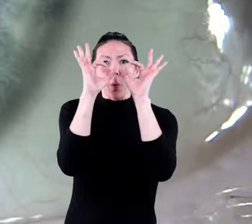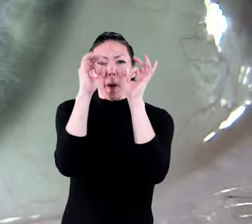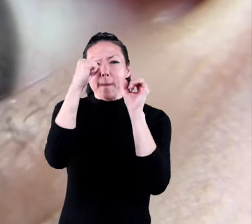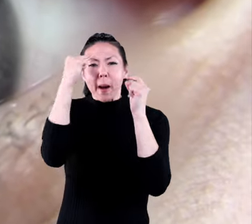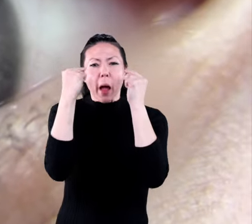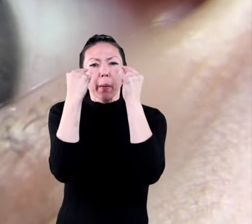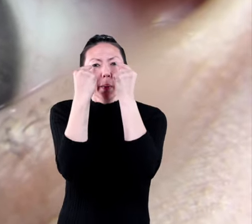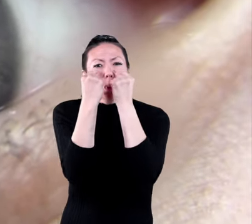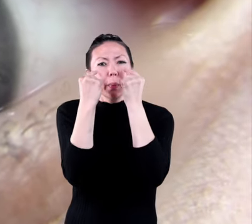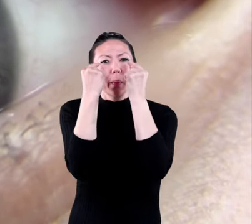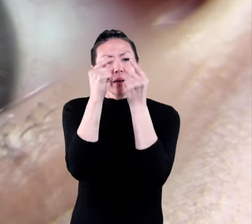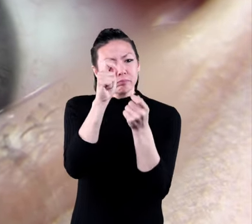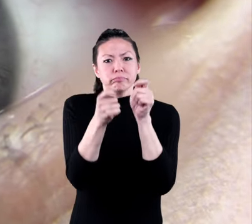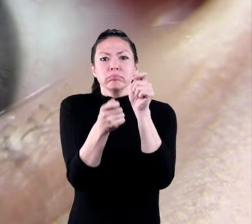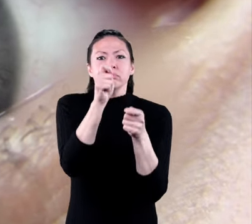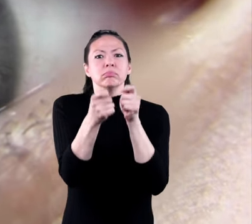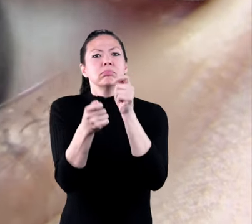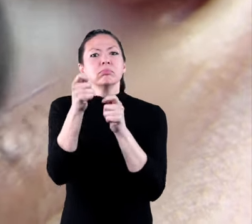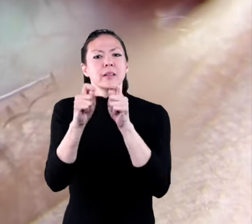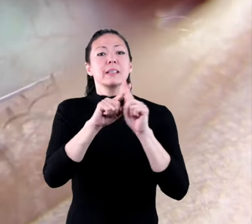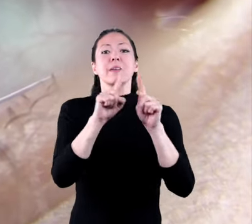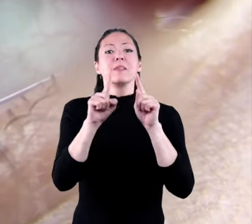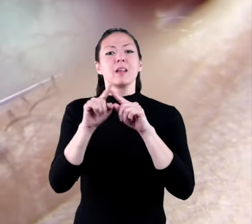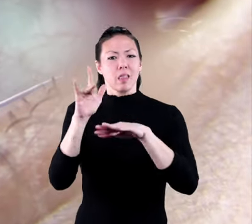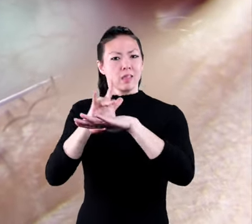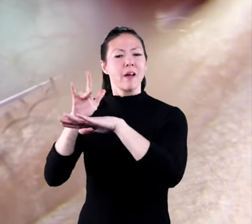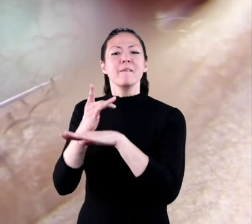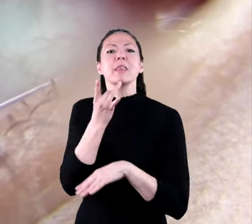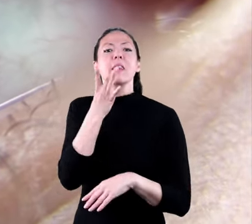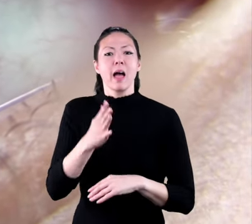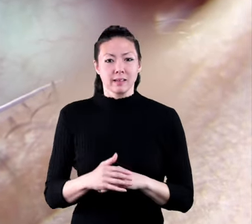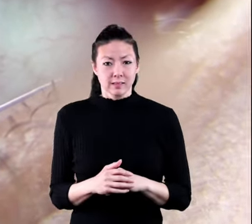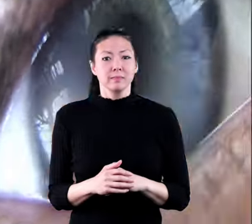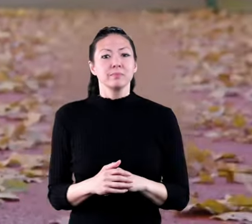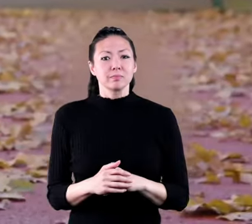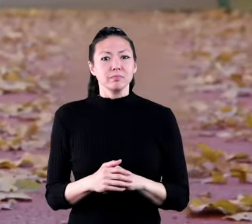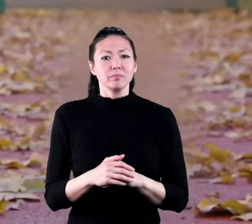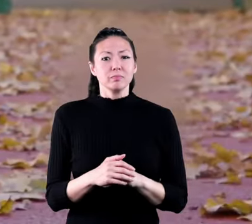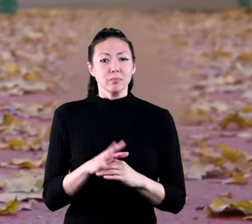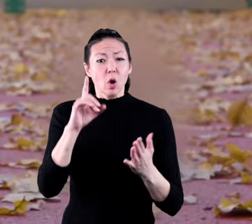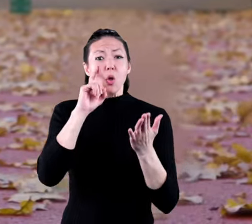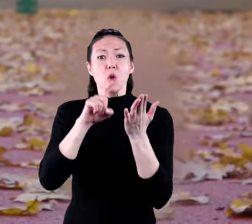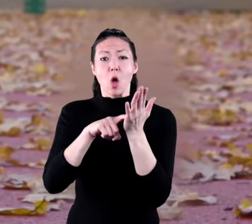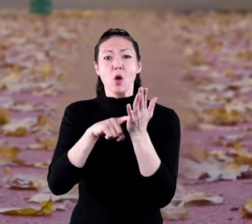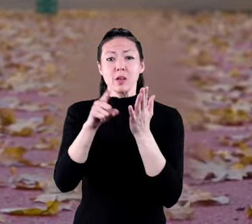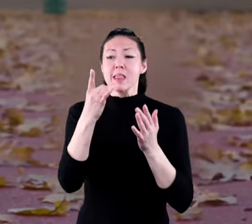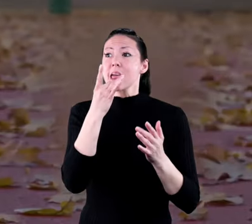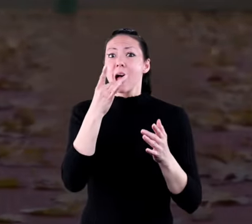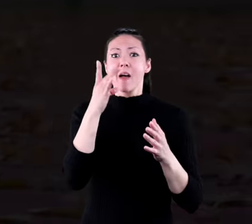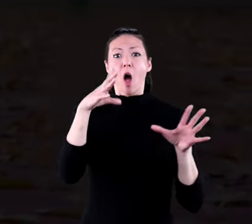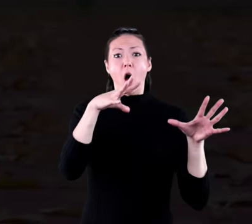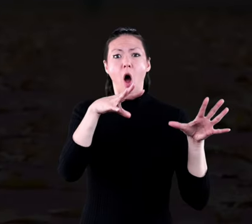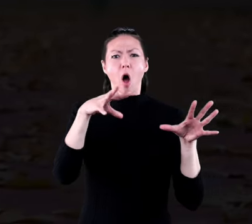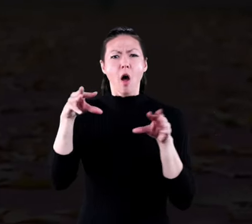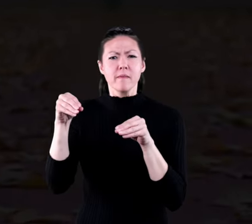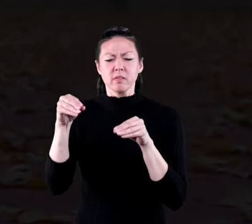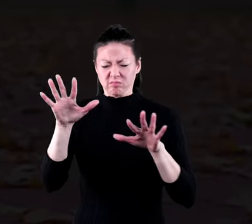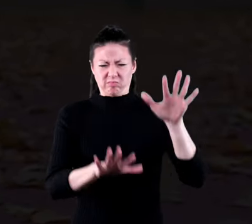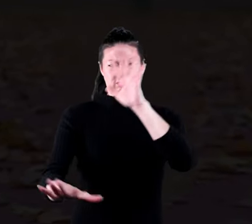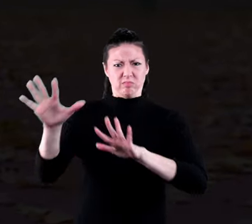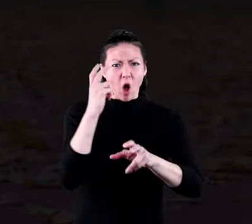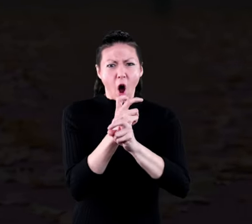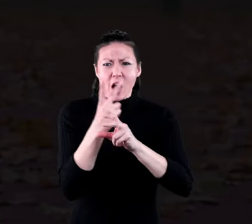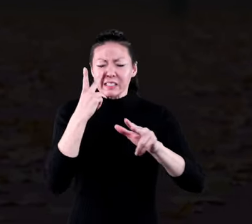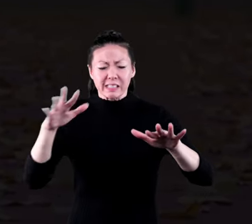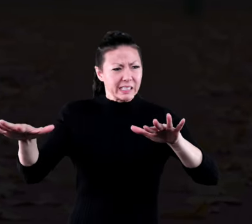that's because they are adjusting to the differences in the light have you ever noticed when a light is first turned off